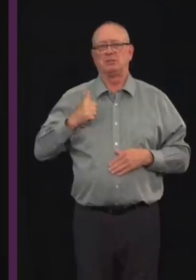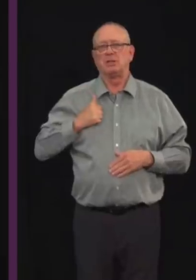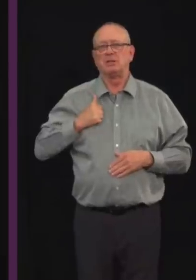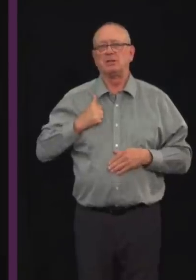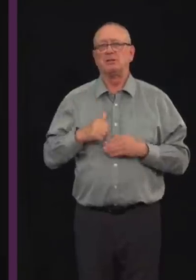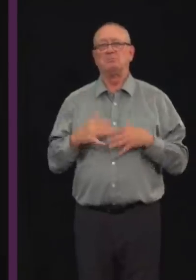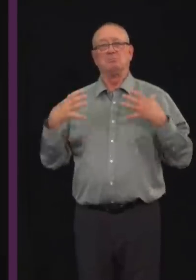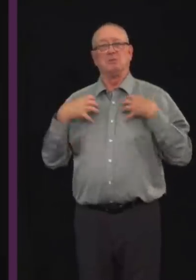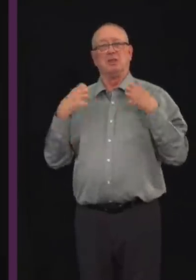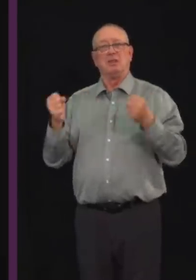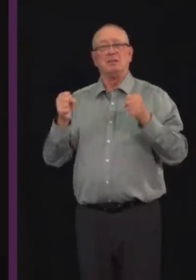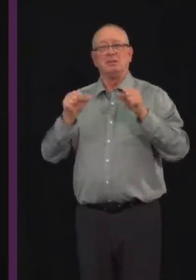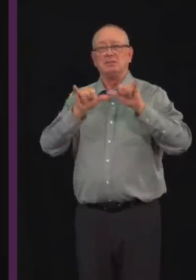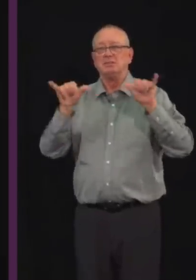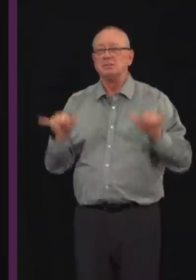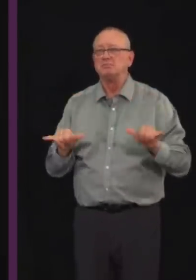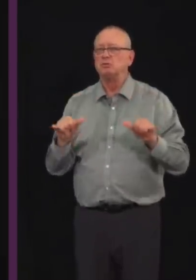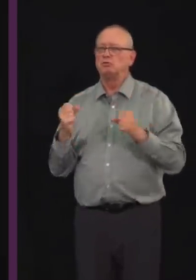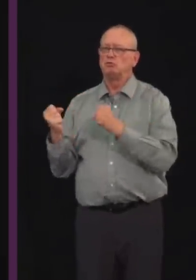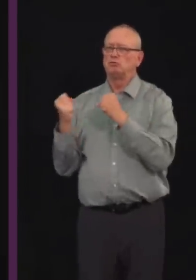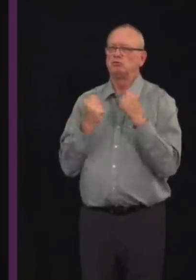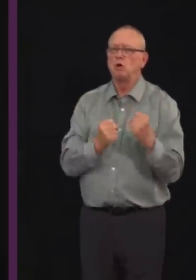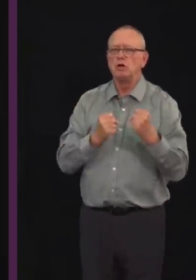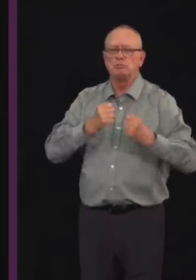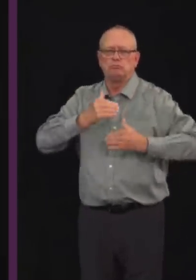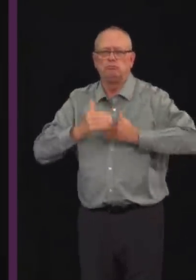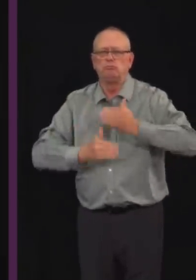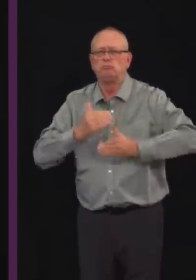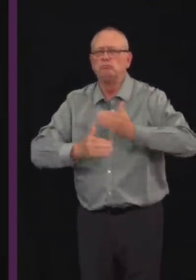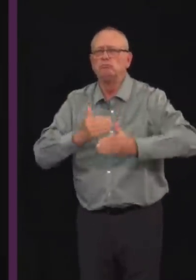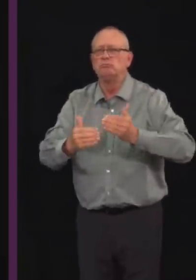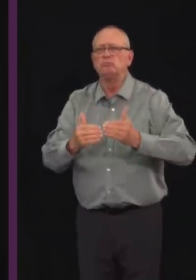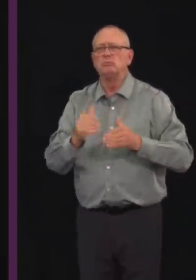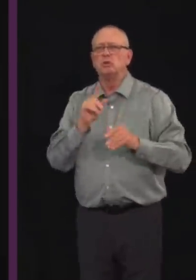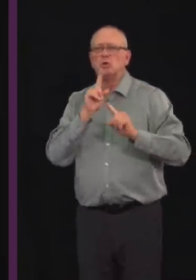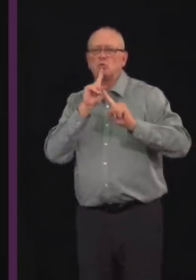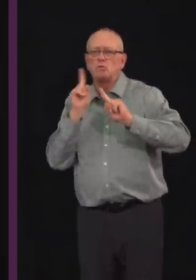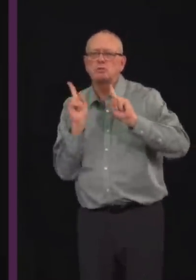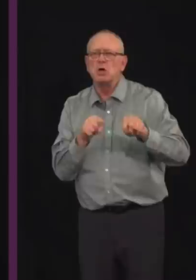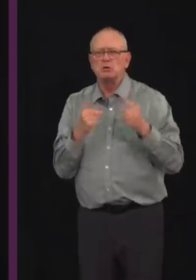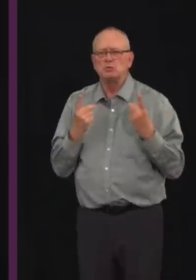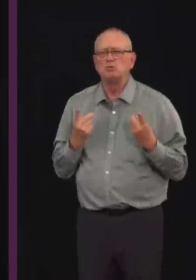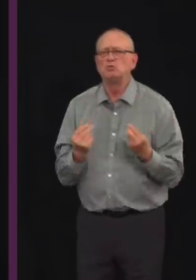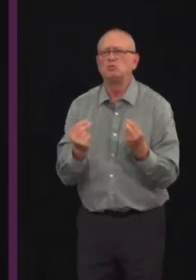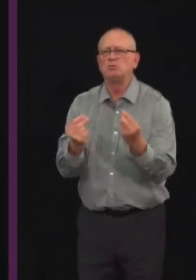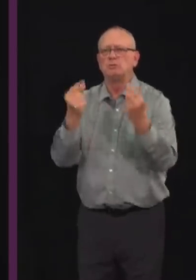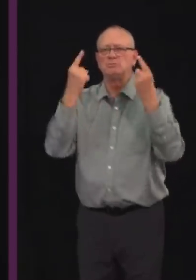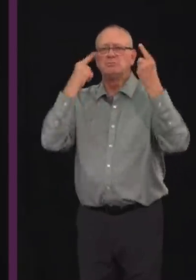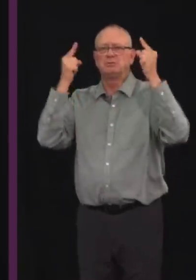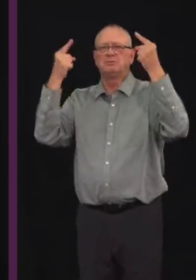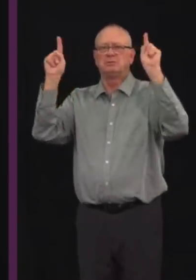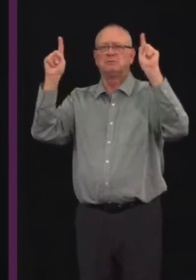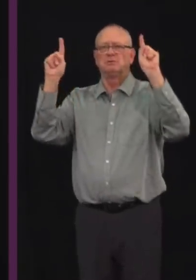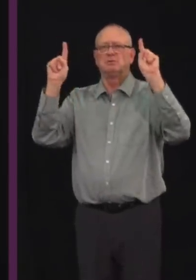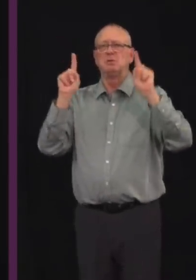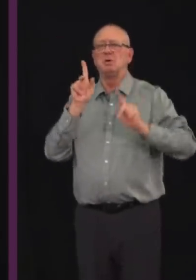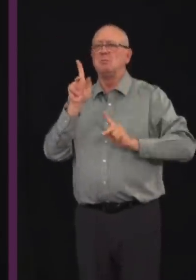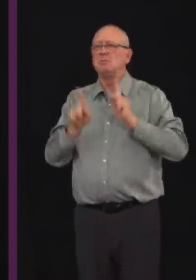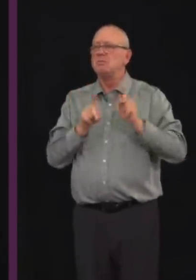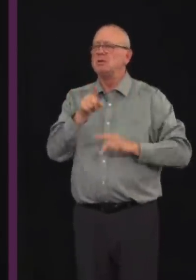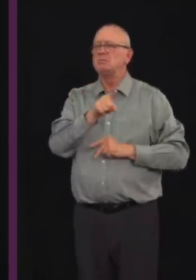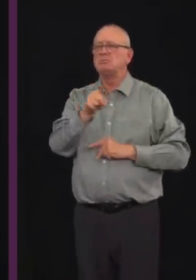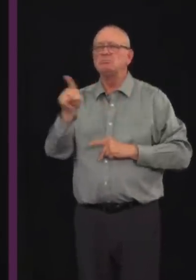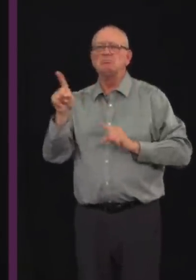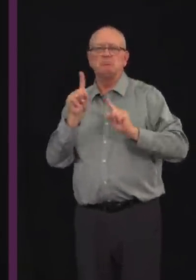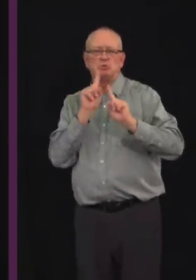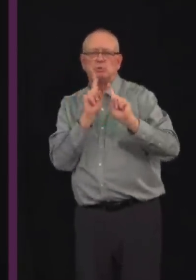sooner and was more effective. Our citizens demonstrated great civic and personal responsibility. And our